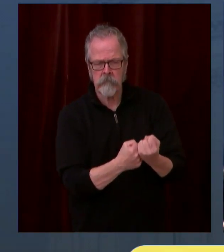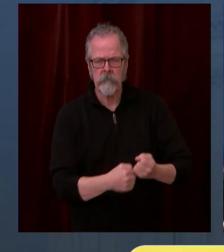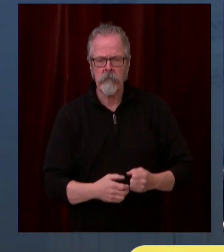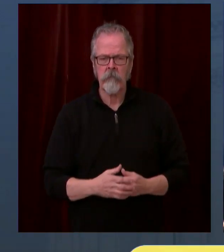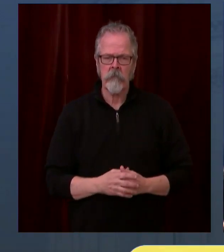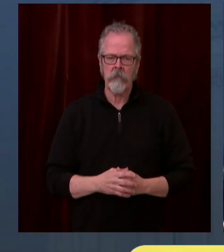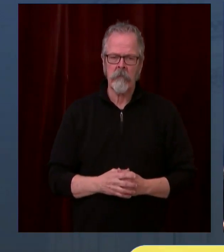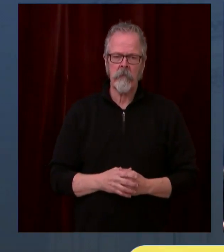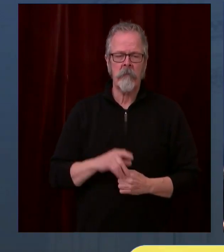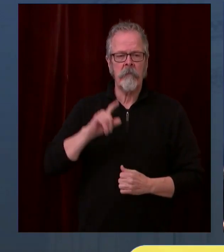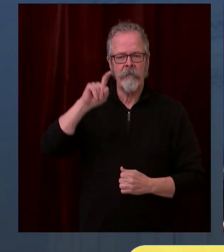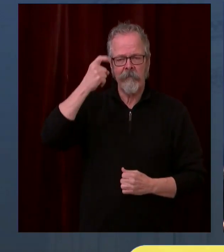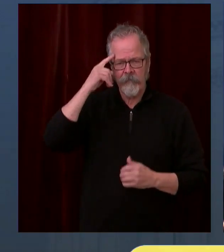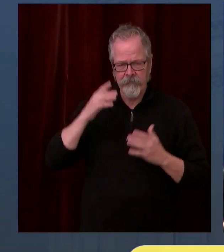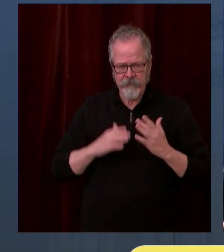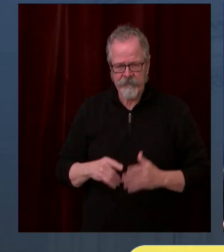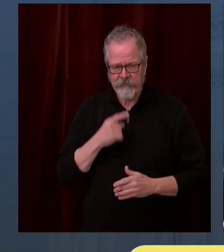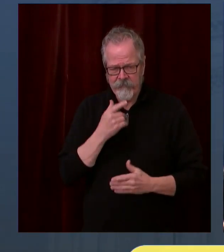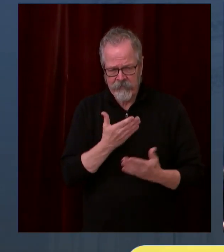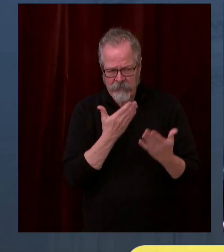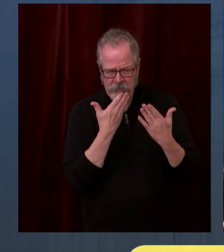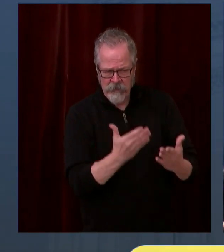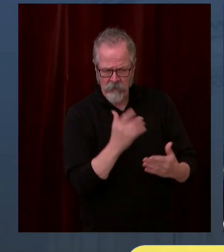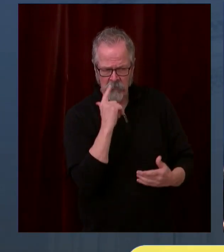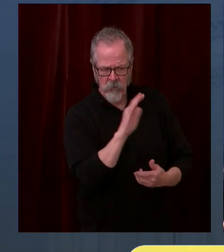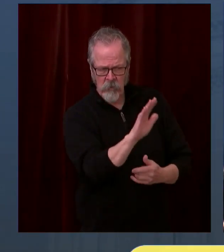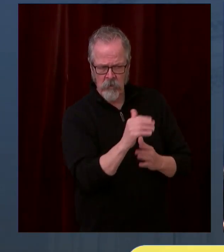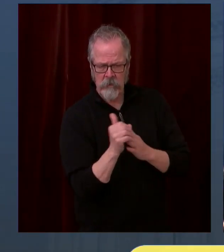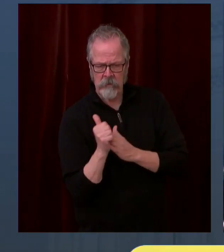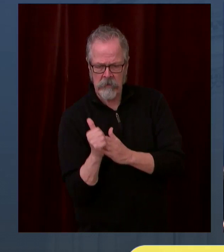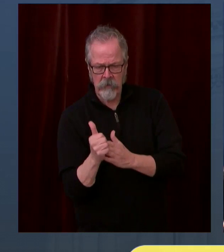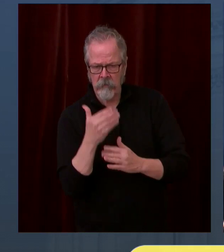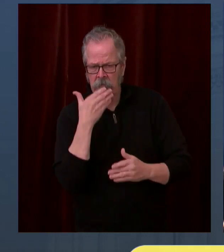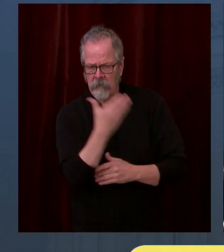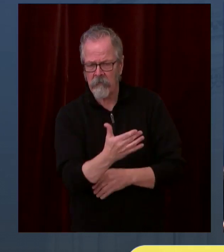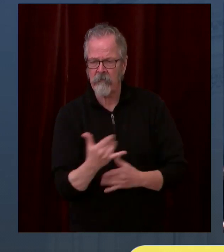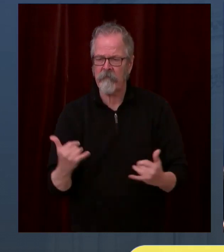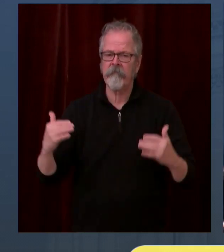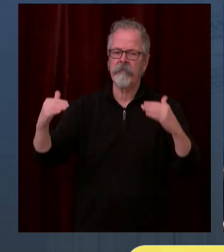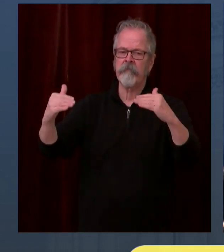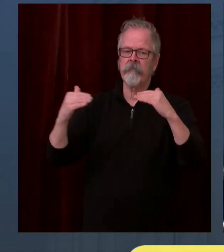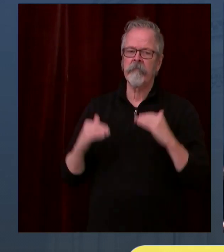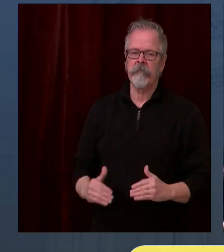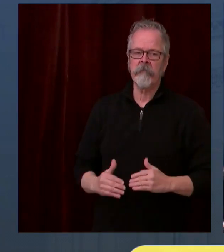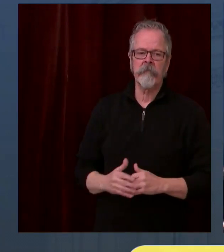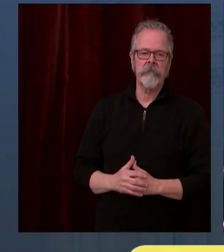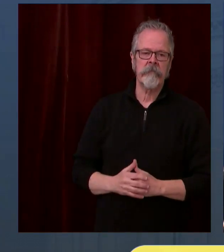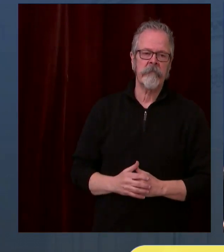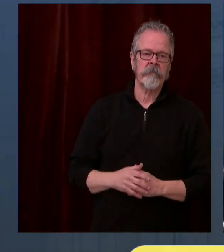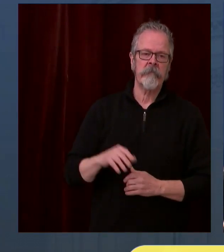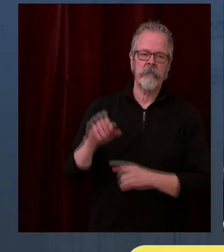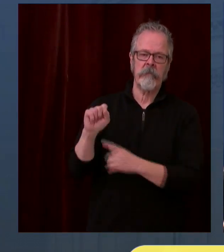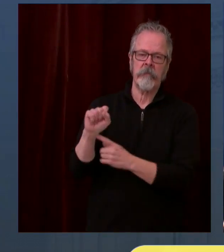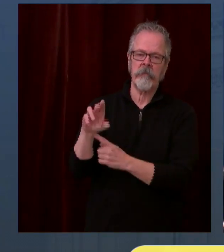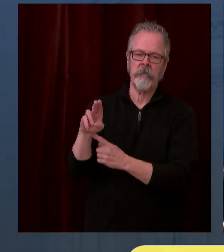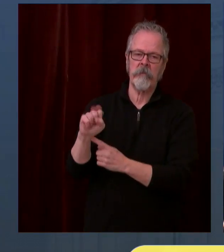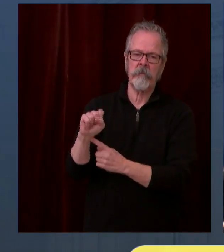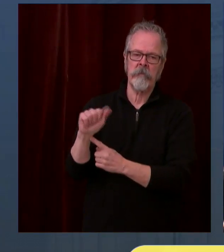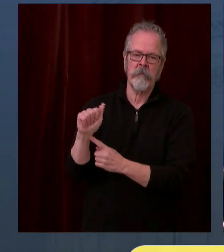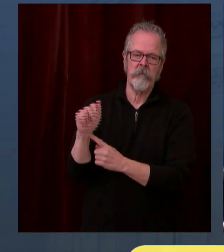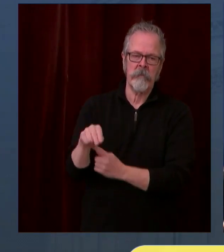so many different venues. We're now going to have Susan Mullaney from Kaiser Permanente. Before Susan talks, I just want to